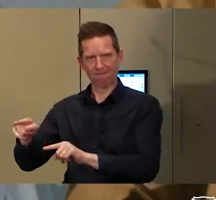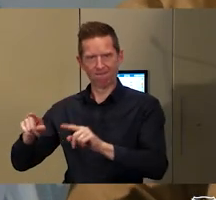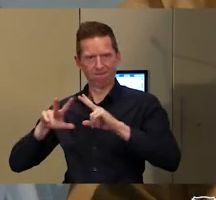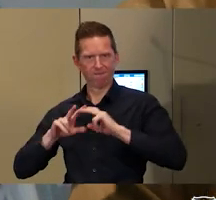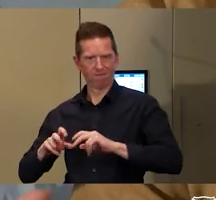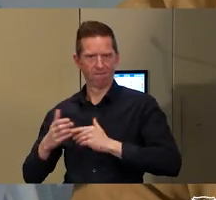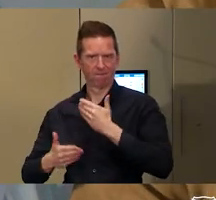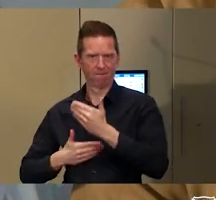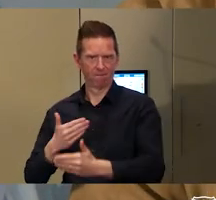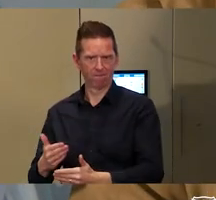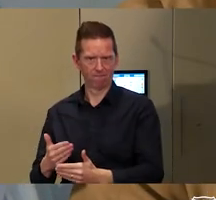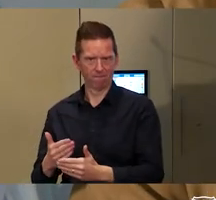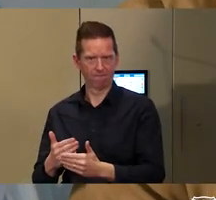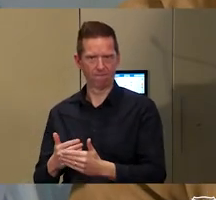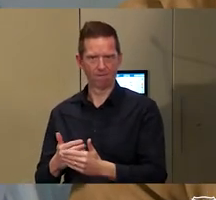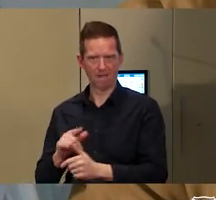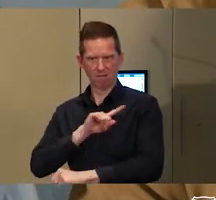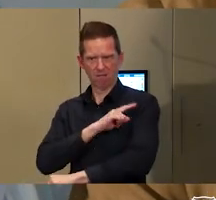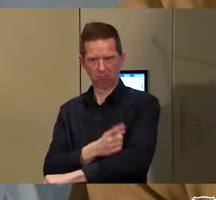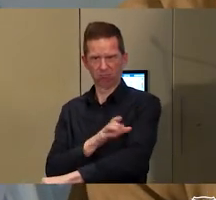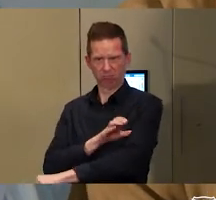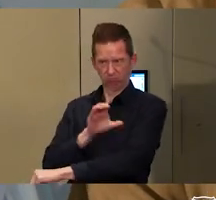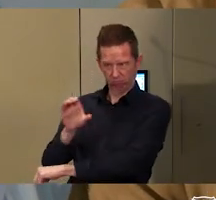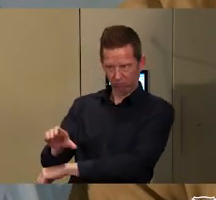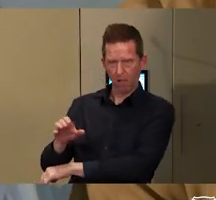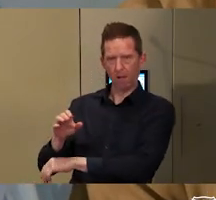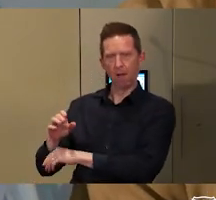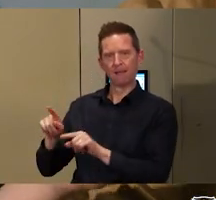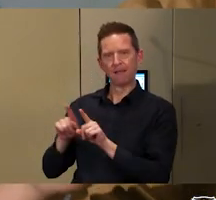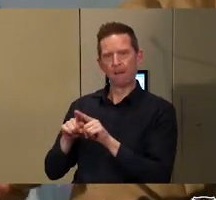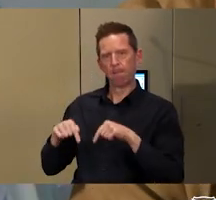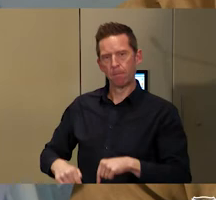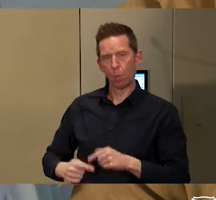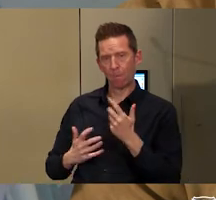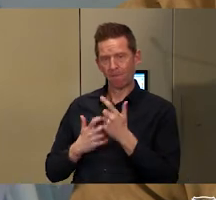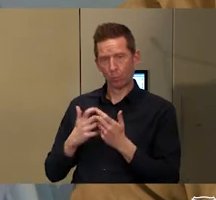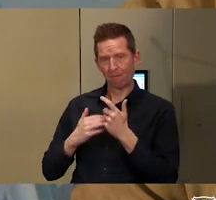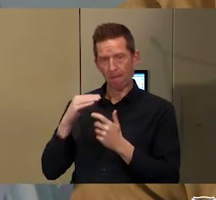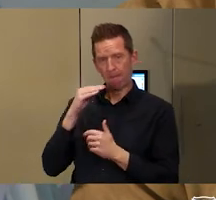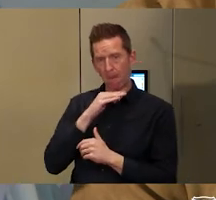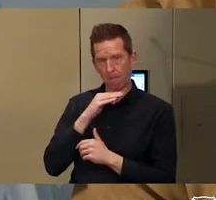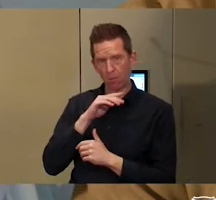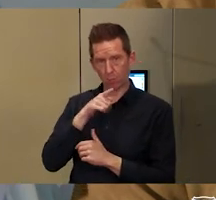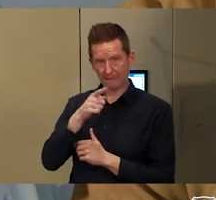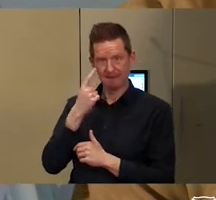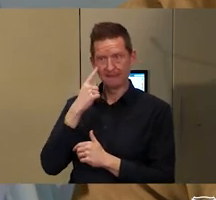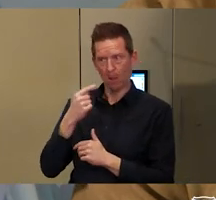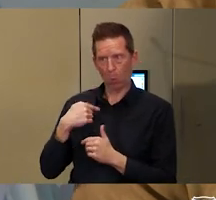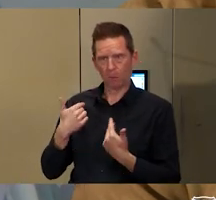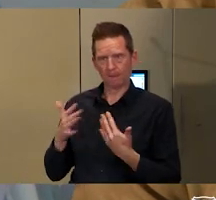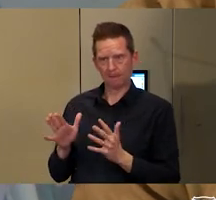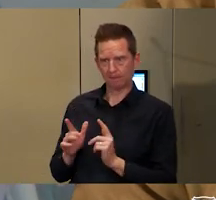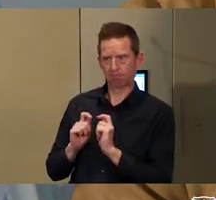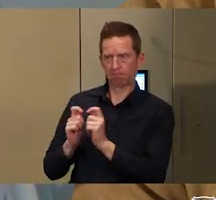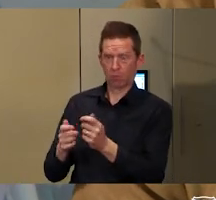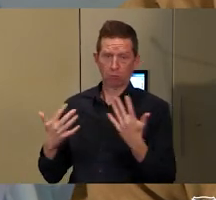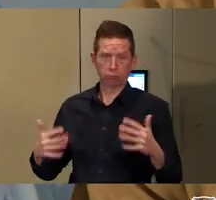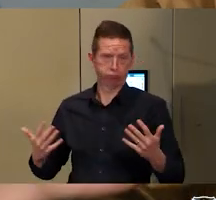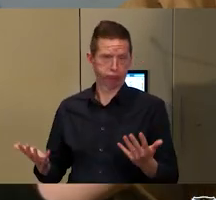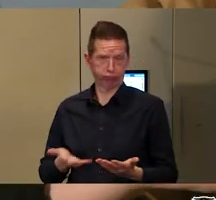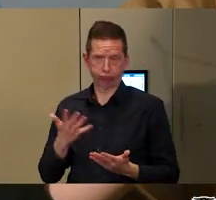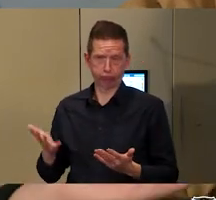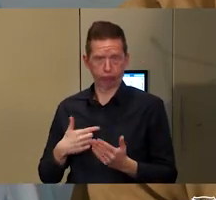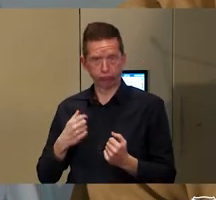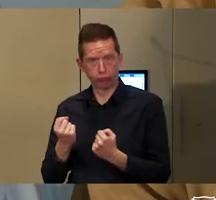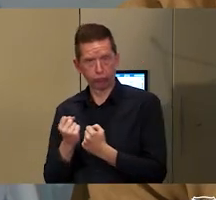with the support of people like ourselves here at the University of Melbourne, and you can see what a great wealth of research support